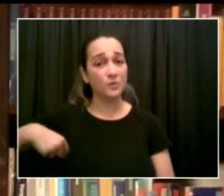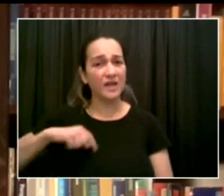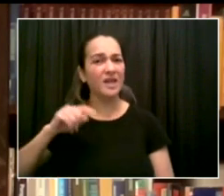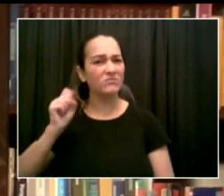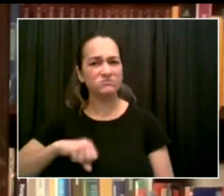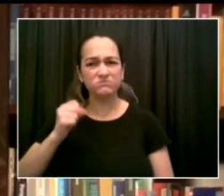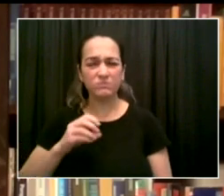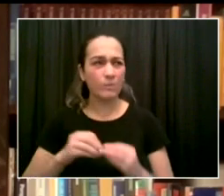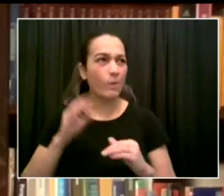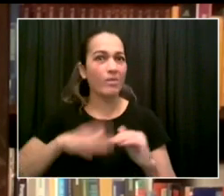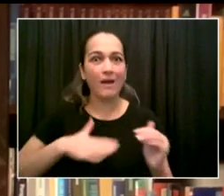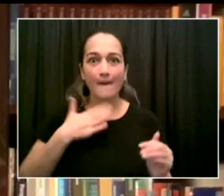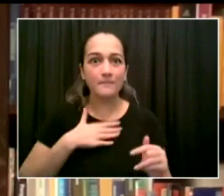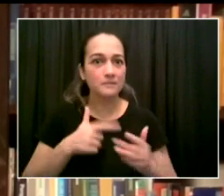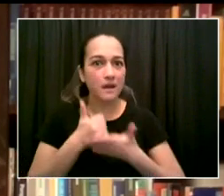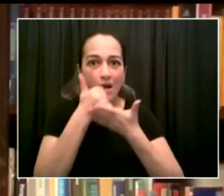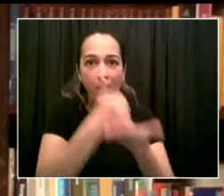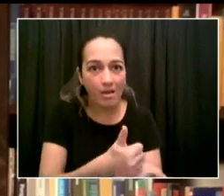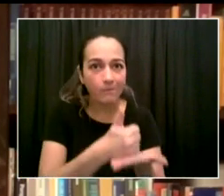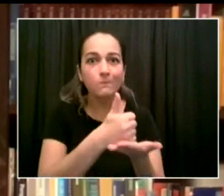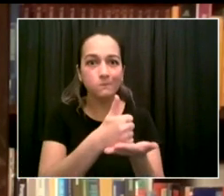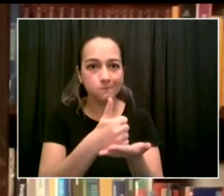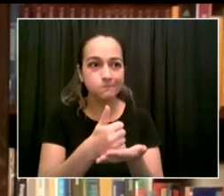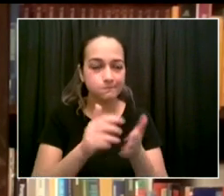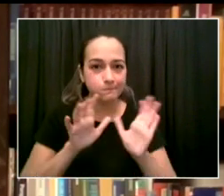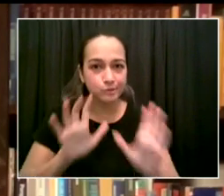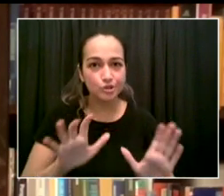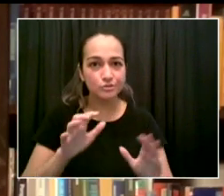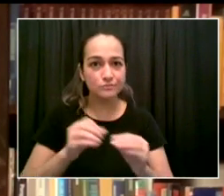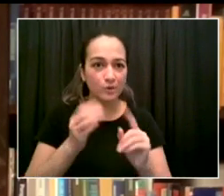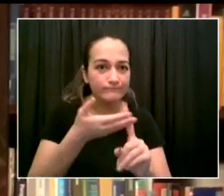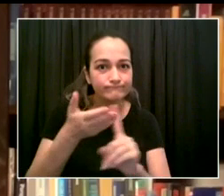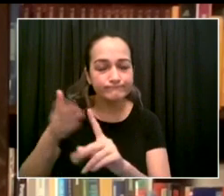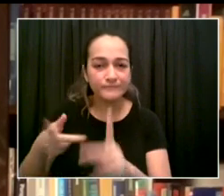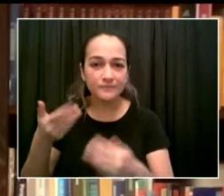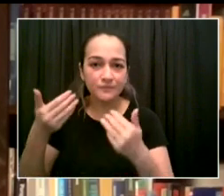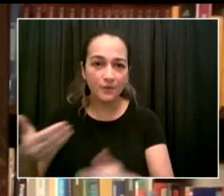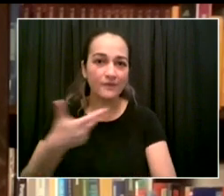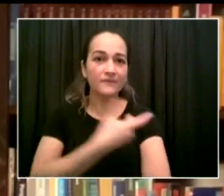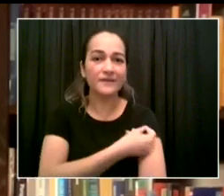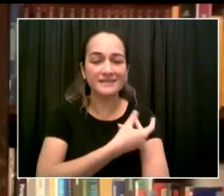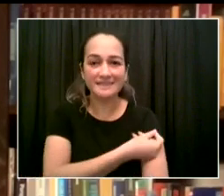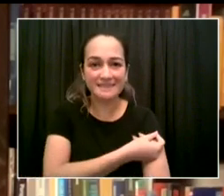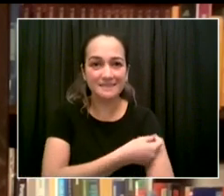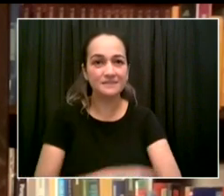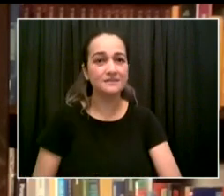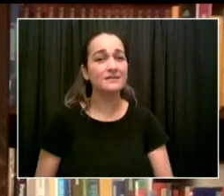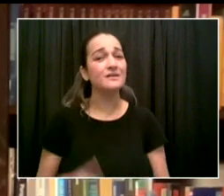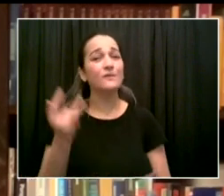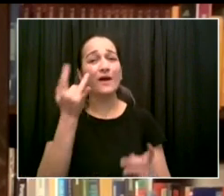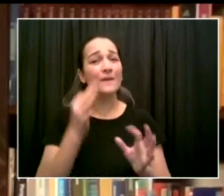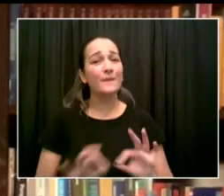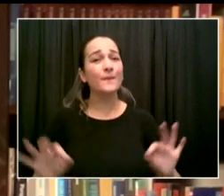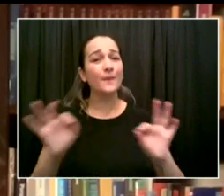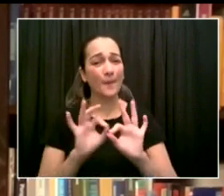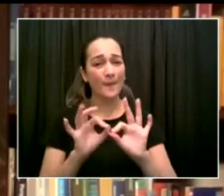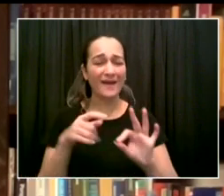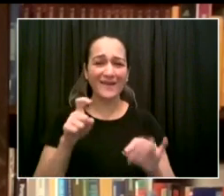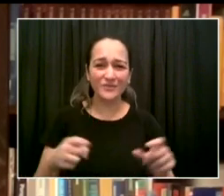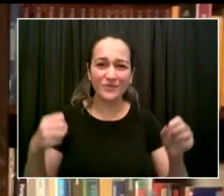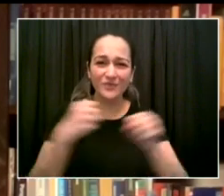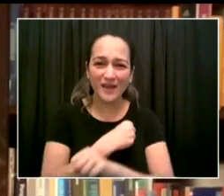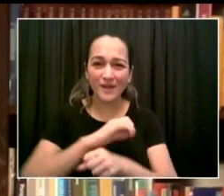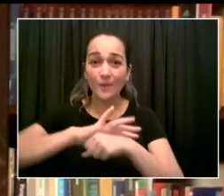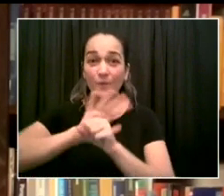network of churches to be a part of this most important initiative. So, Mr. Mayor, thank you for what you've done. It's been